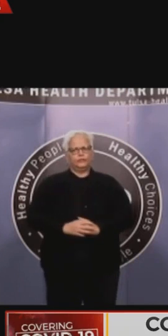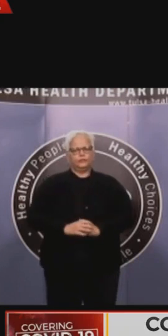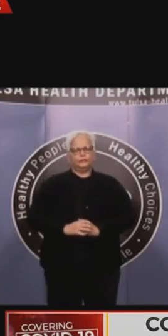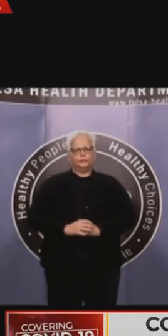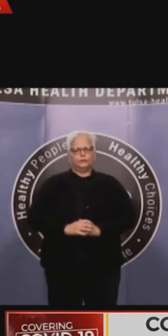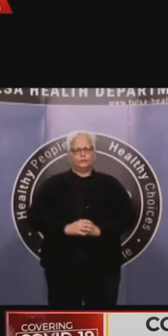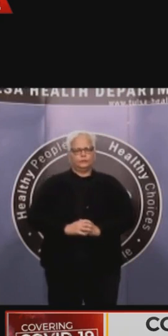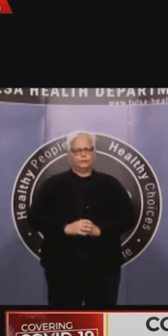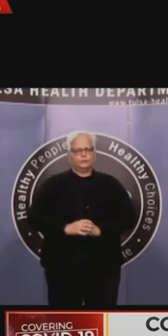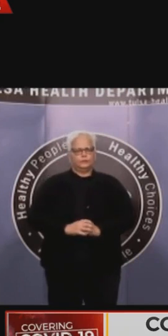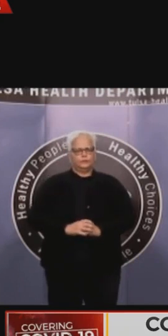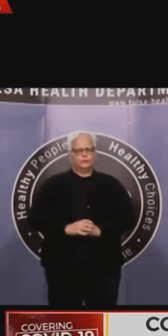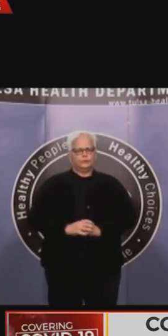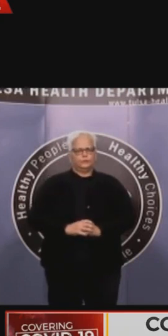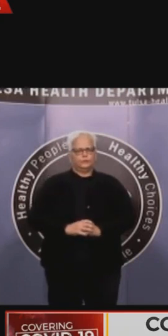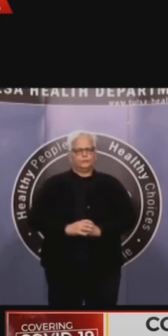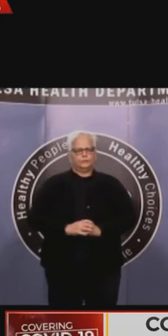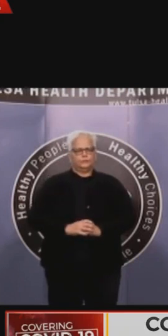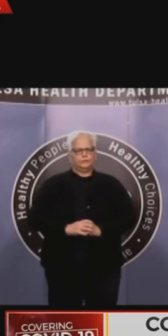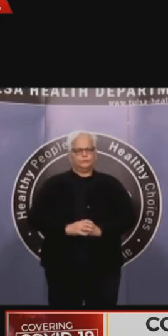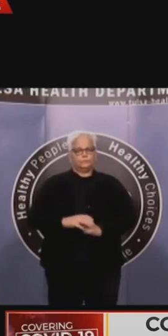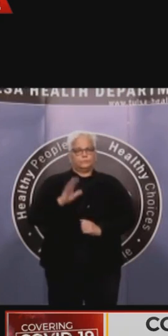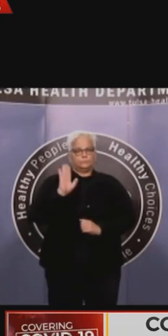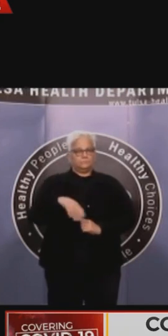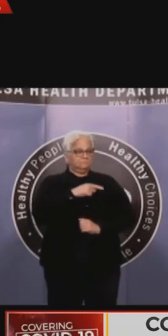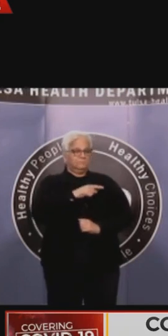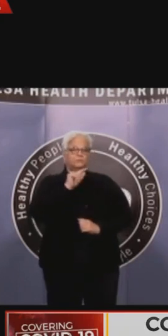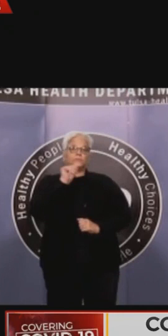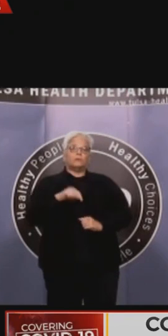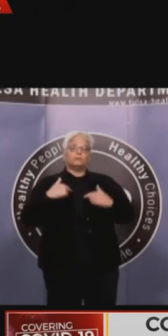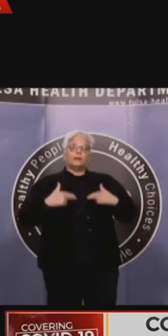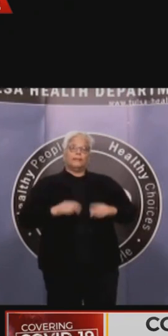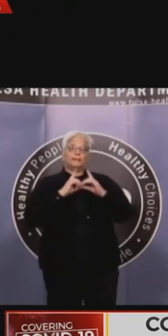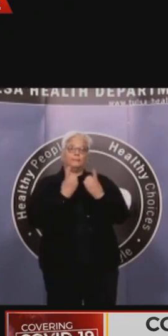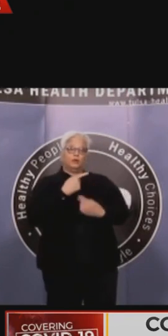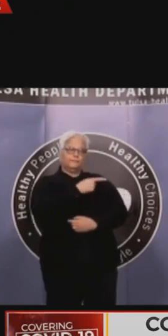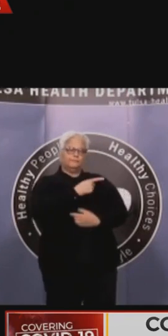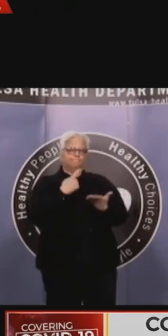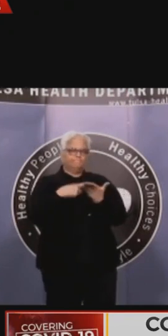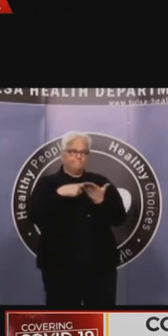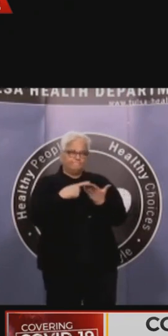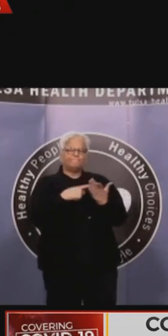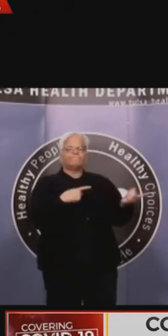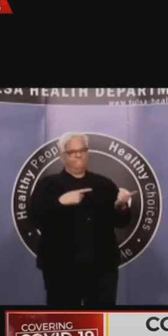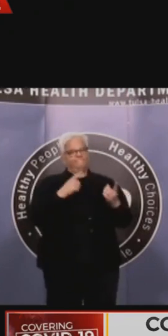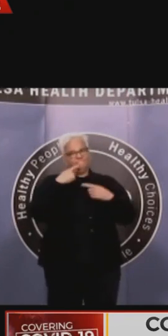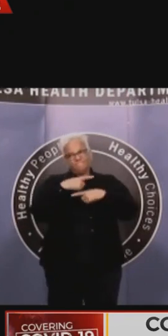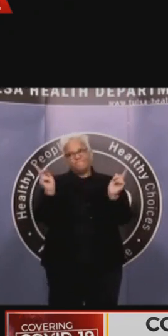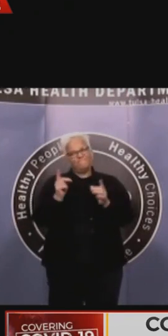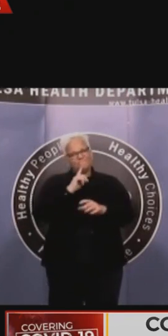data, we should not expect to see that peak load on our hospital system